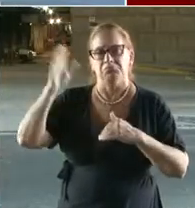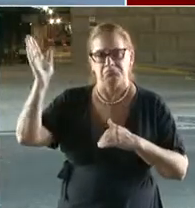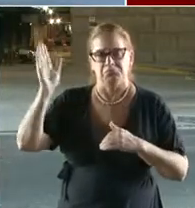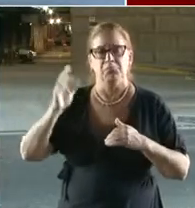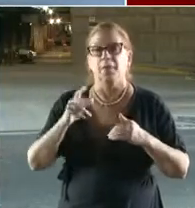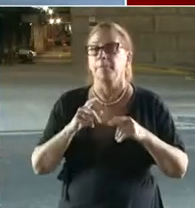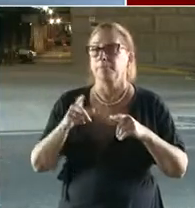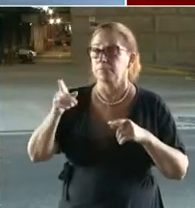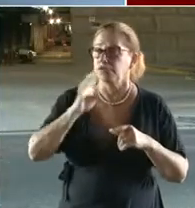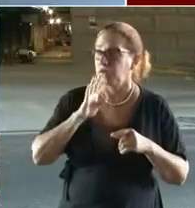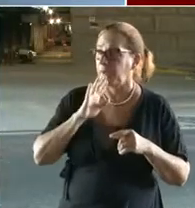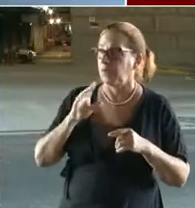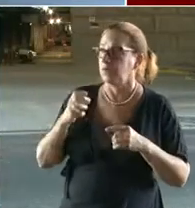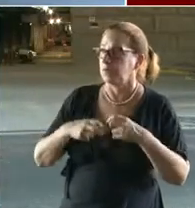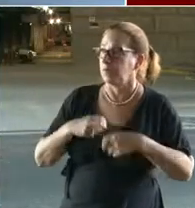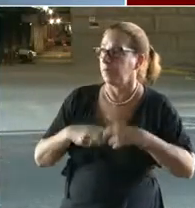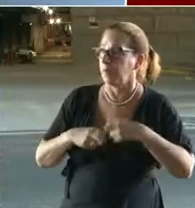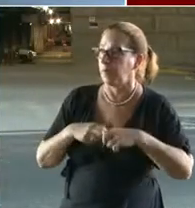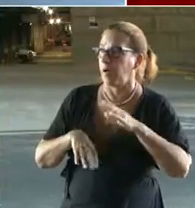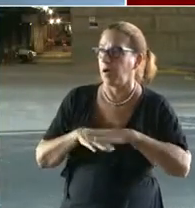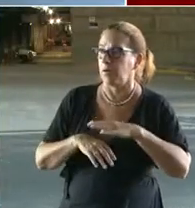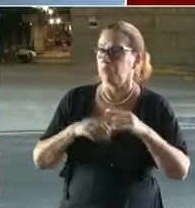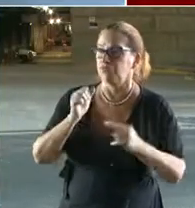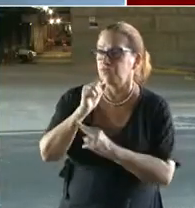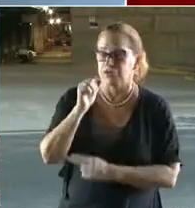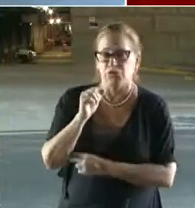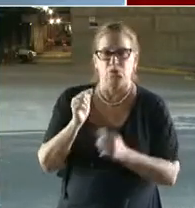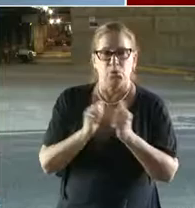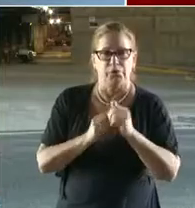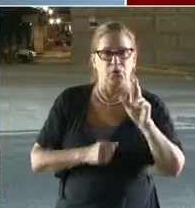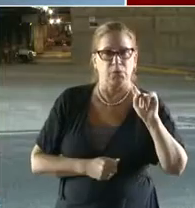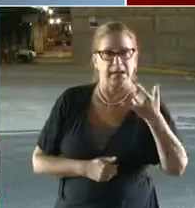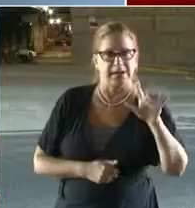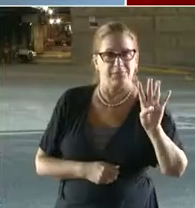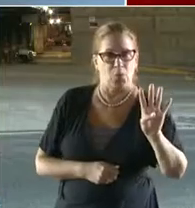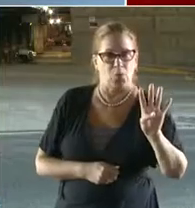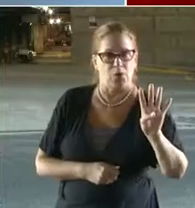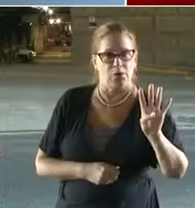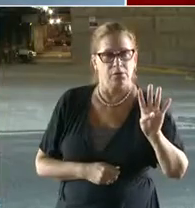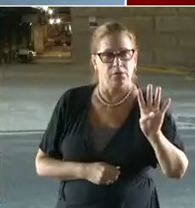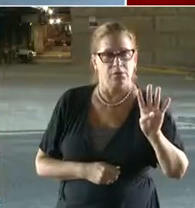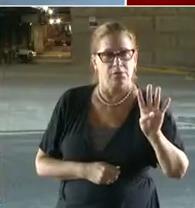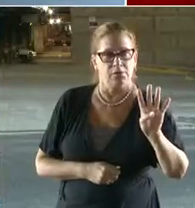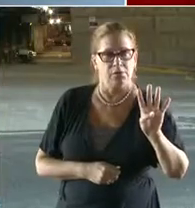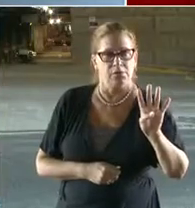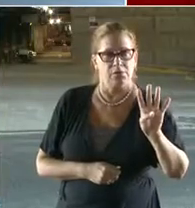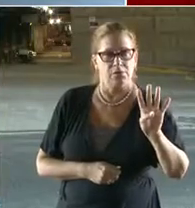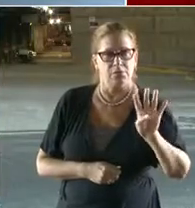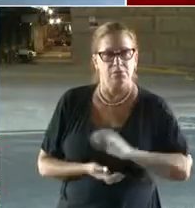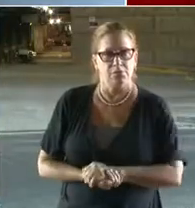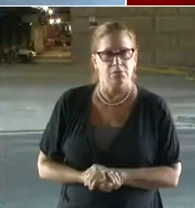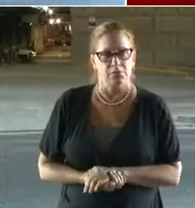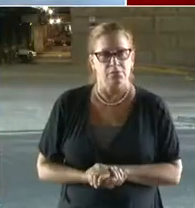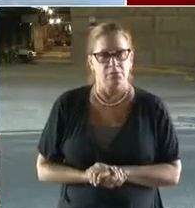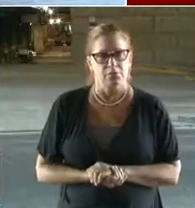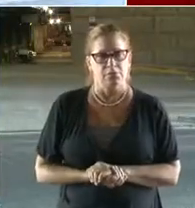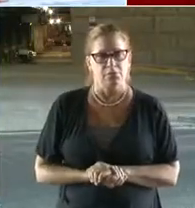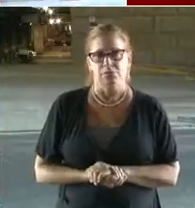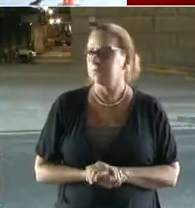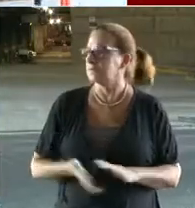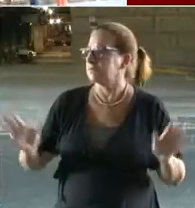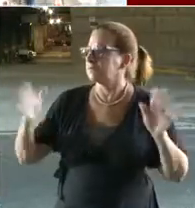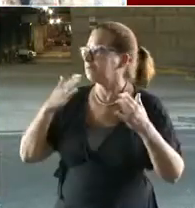I may keep doing this for a little bit here. All right. Thank you. Thank you up there. We'll to Thank